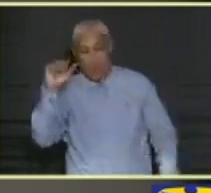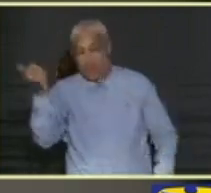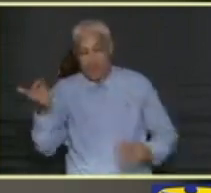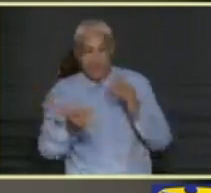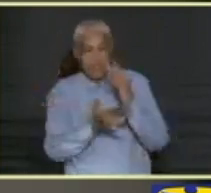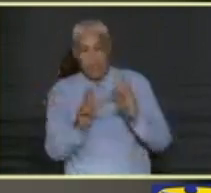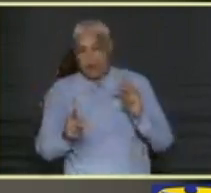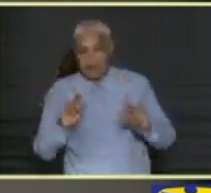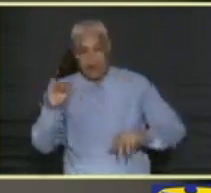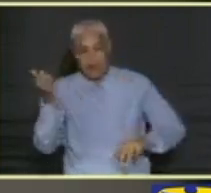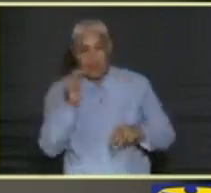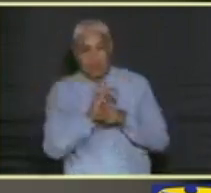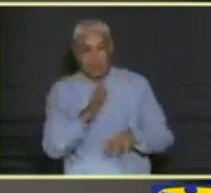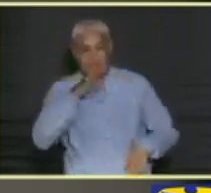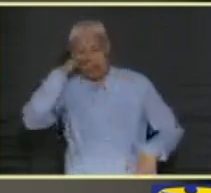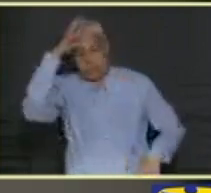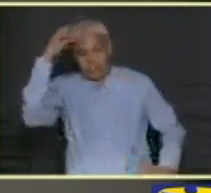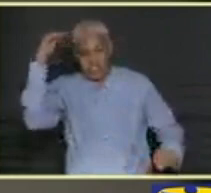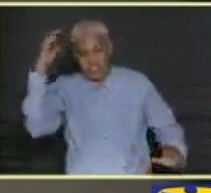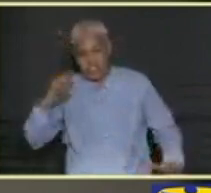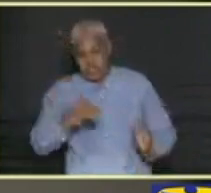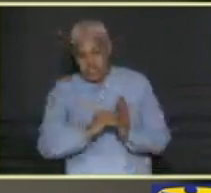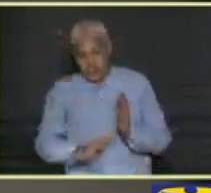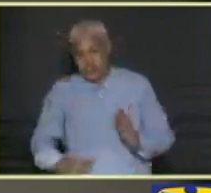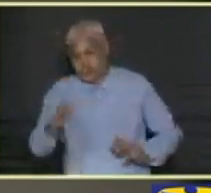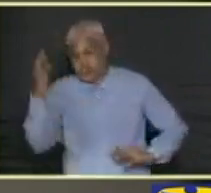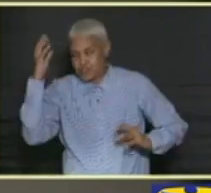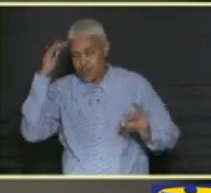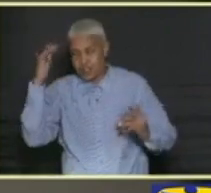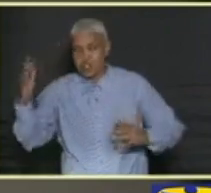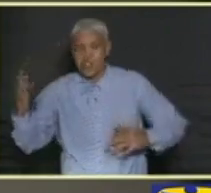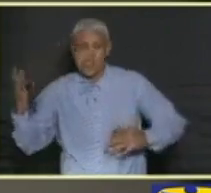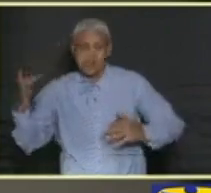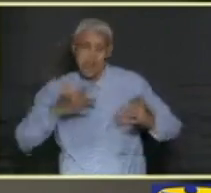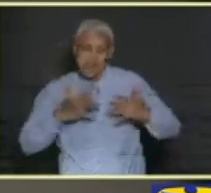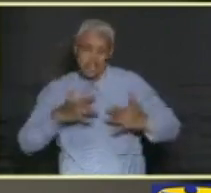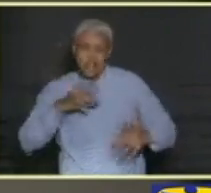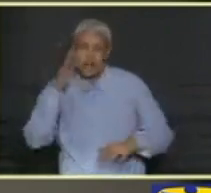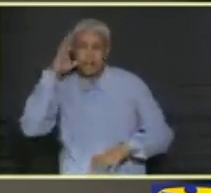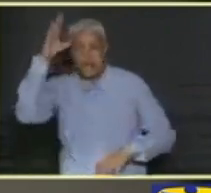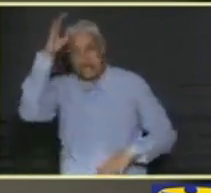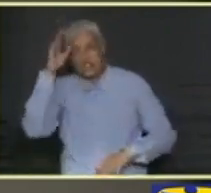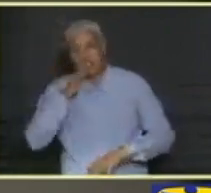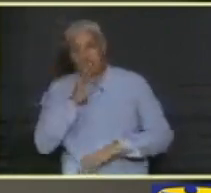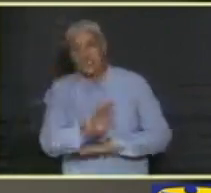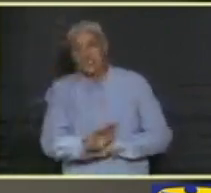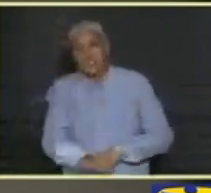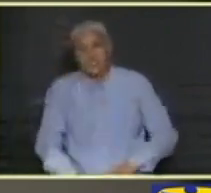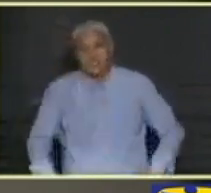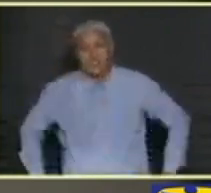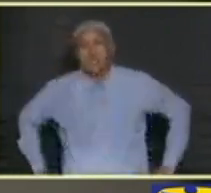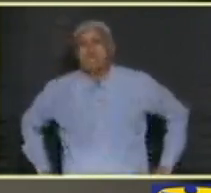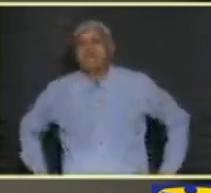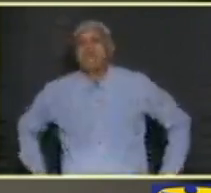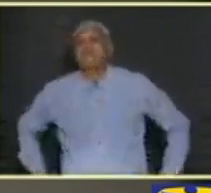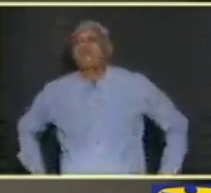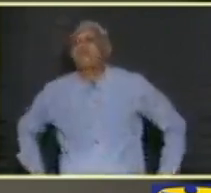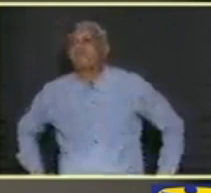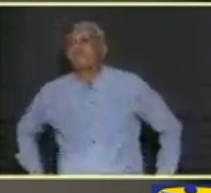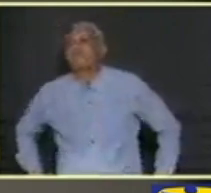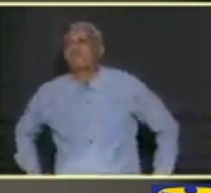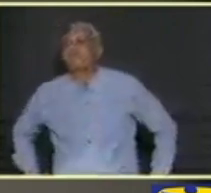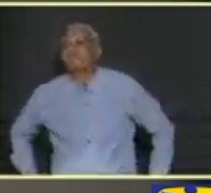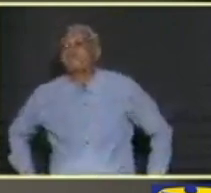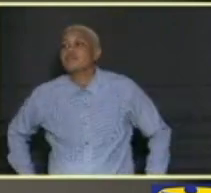parents and teachers, students, concerned parents, etc. Good evening. The mic will run away from me.